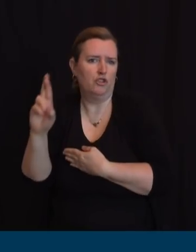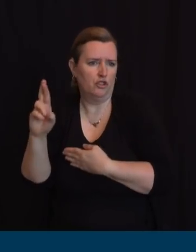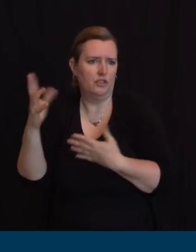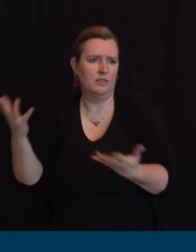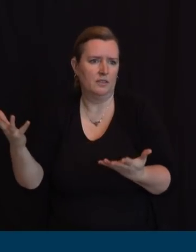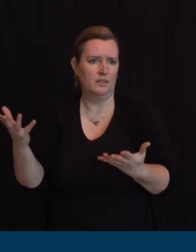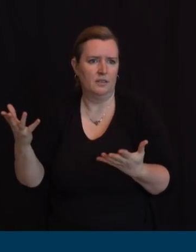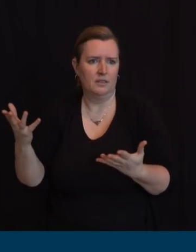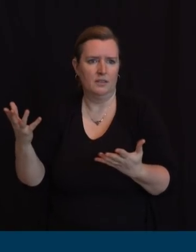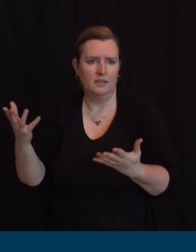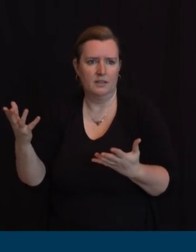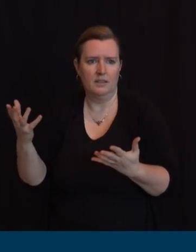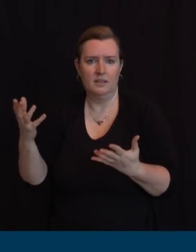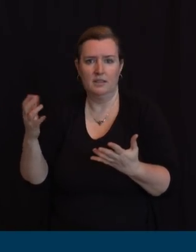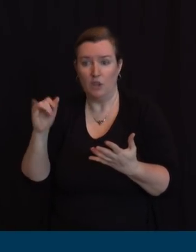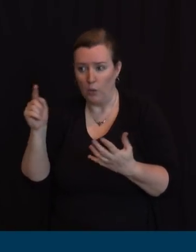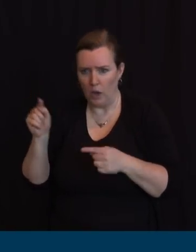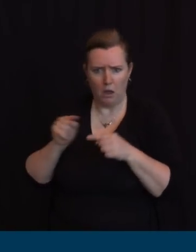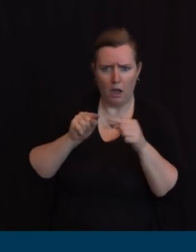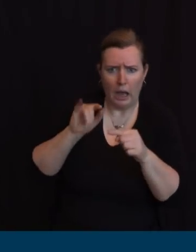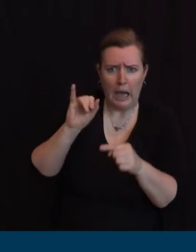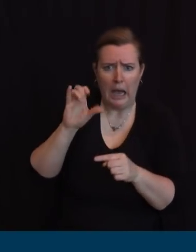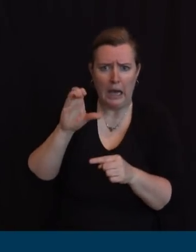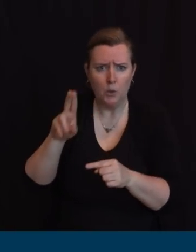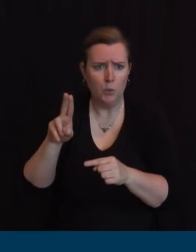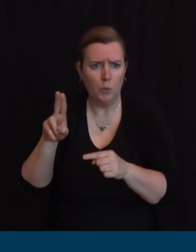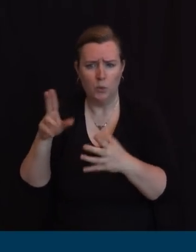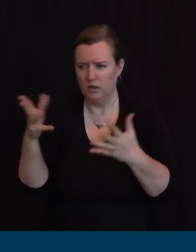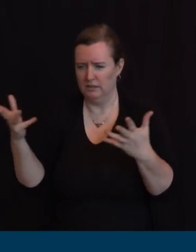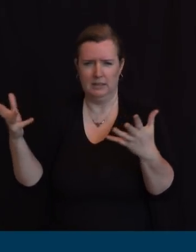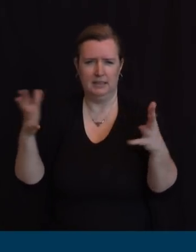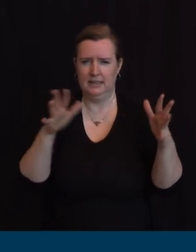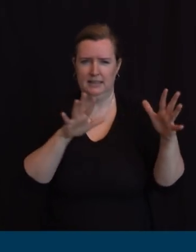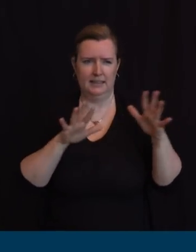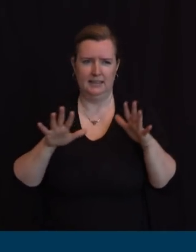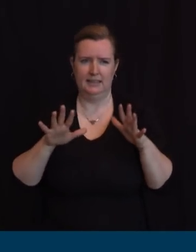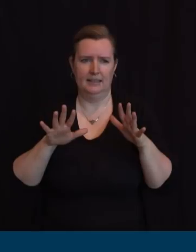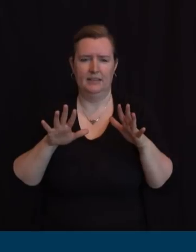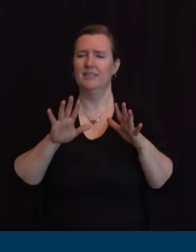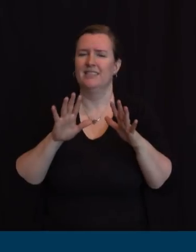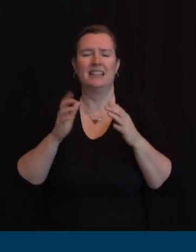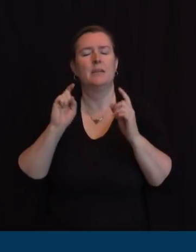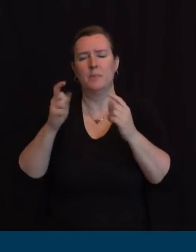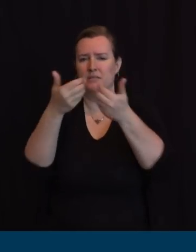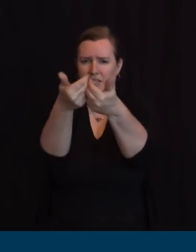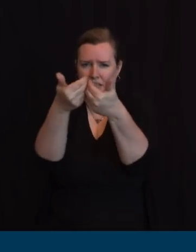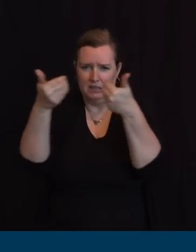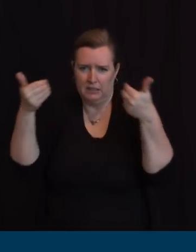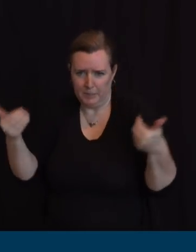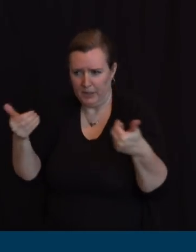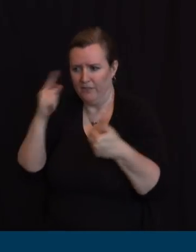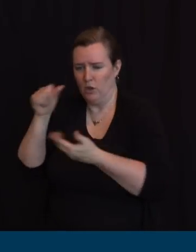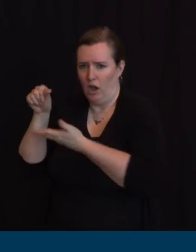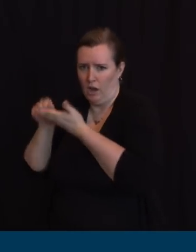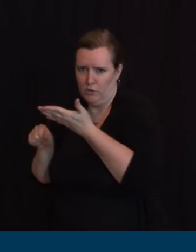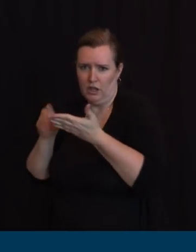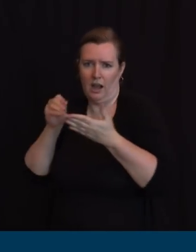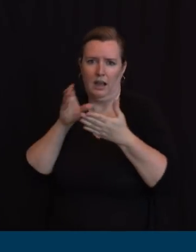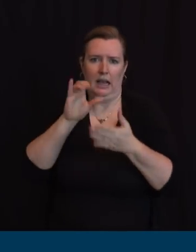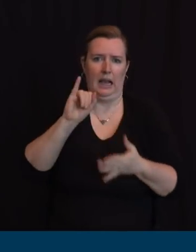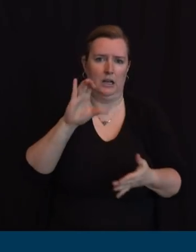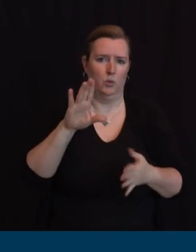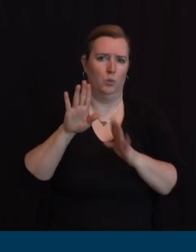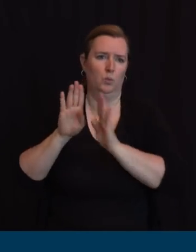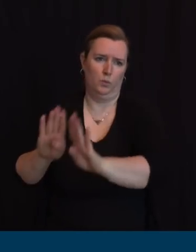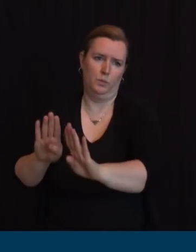with the type of equipment the intensivists and critical care nurses and respiratory therapists are used to